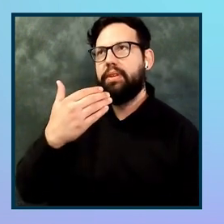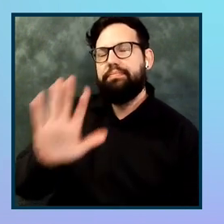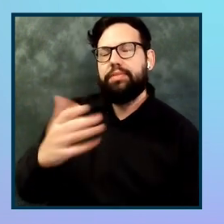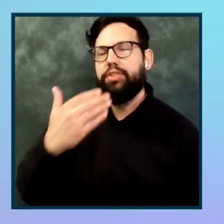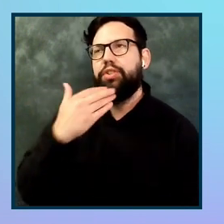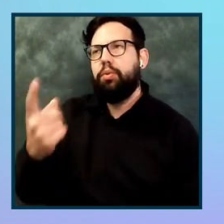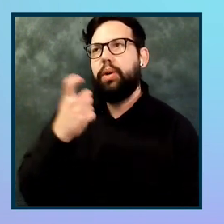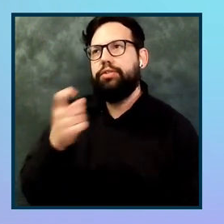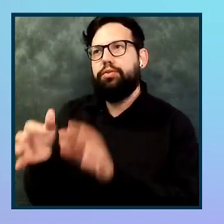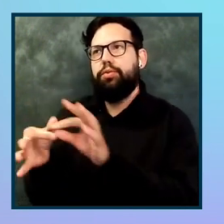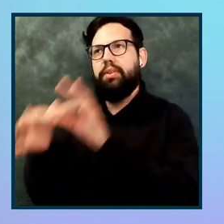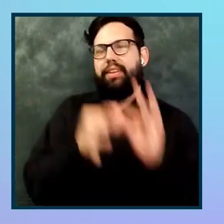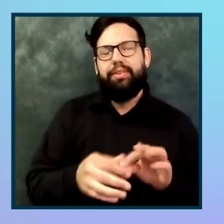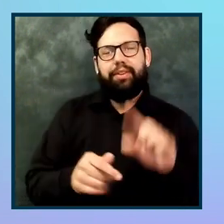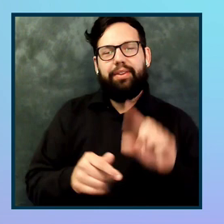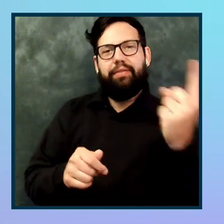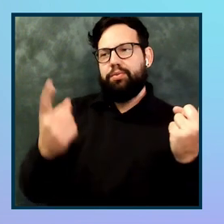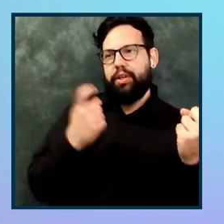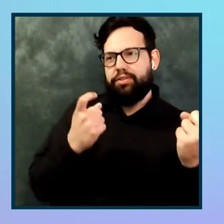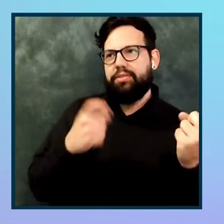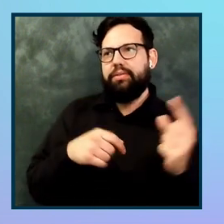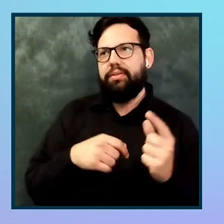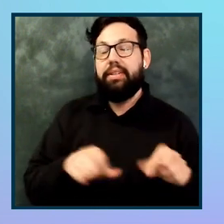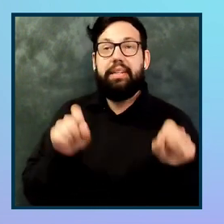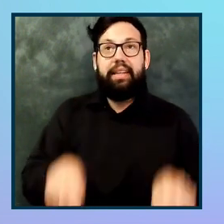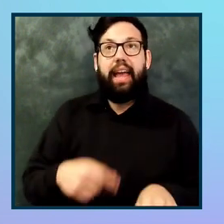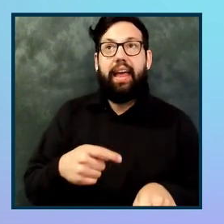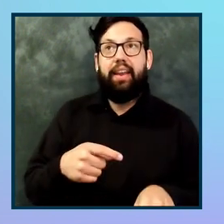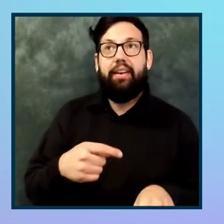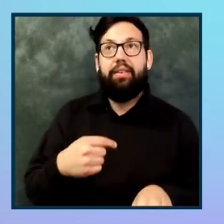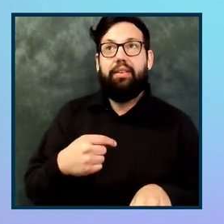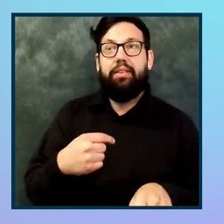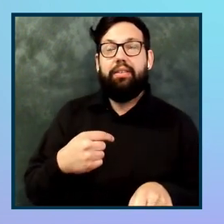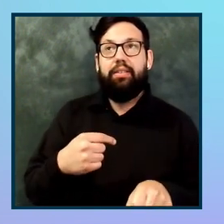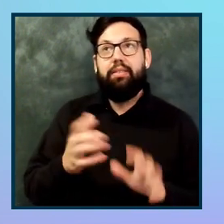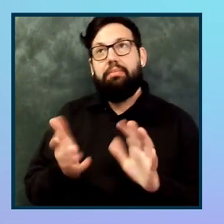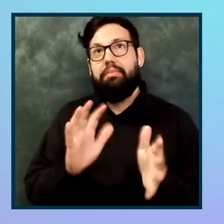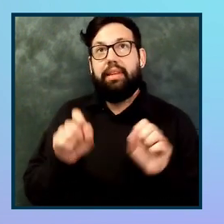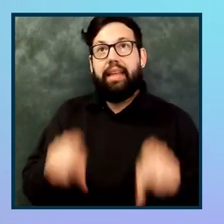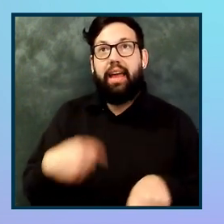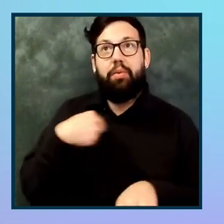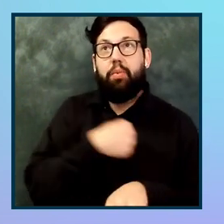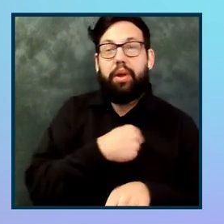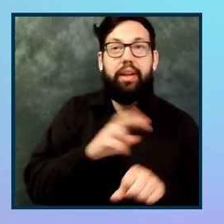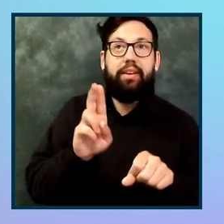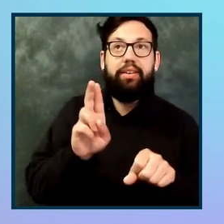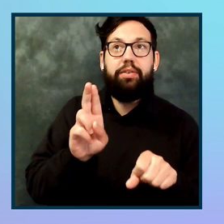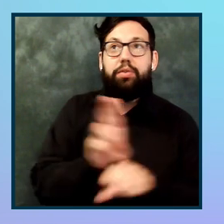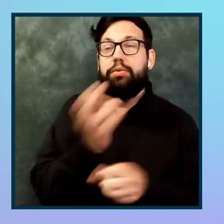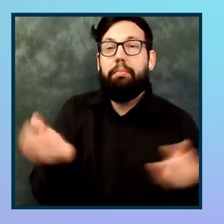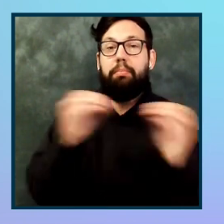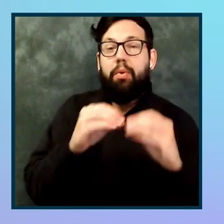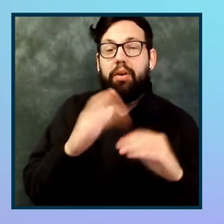Can we use different tools? Not different tools. More than one process or more than one tool